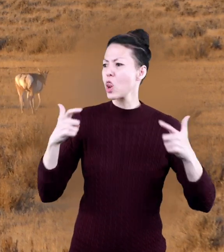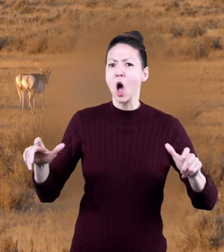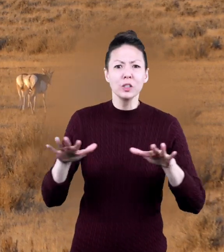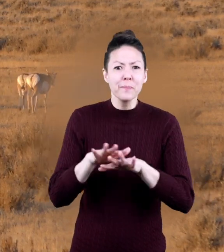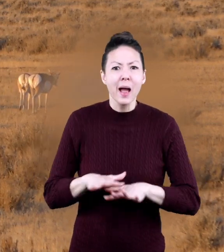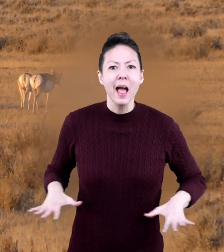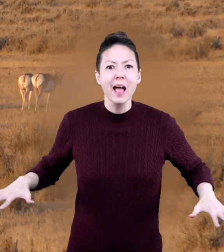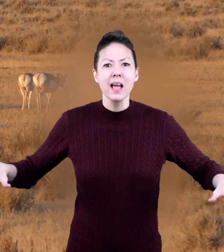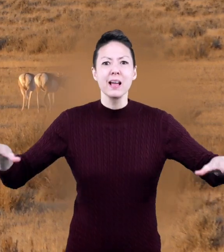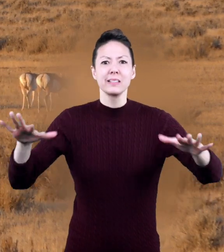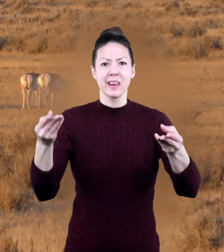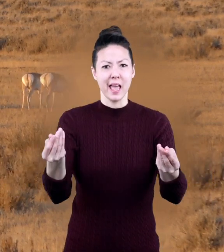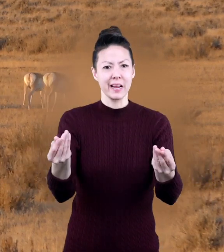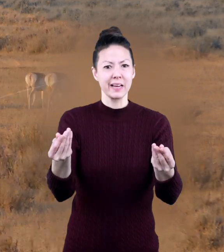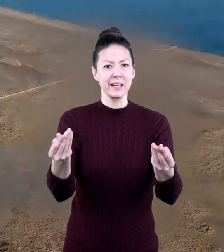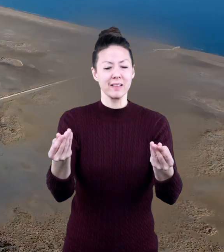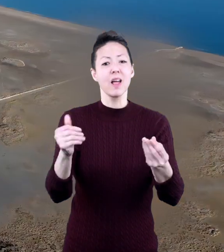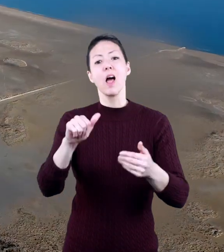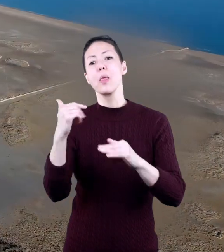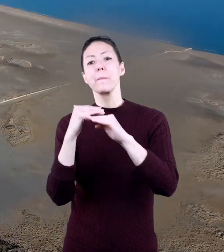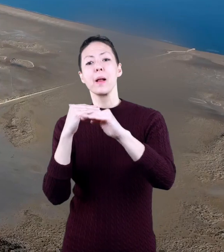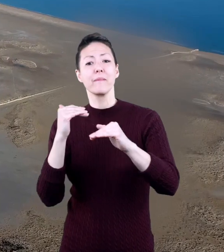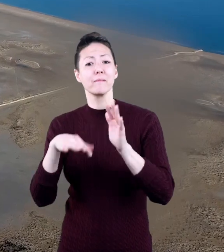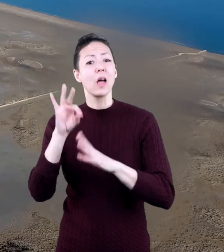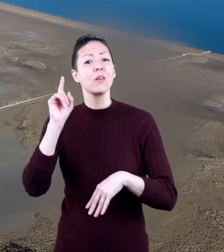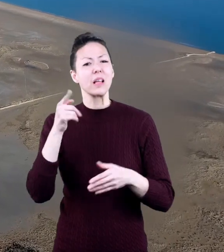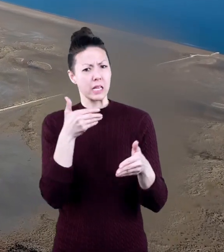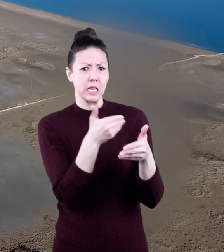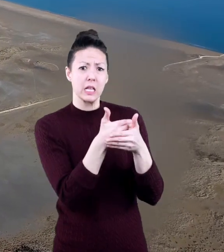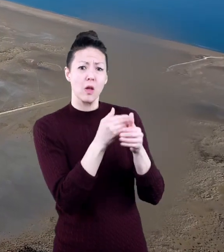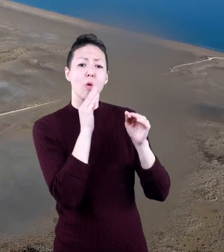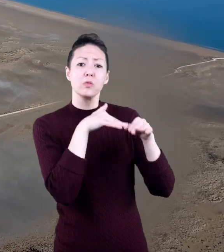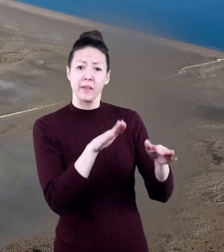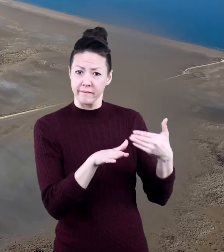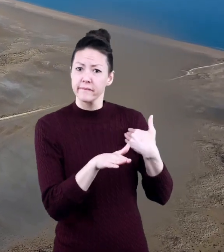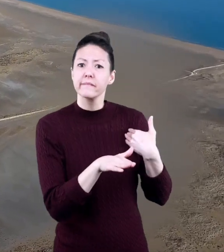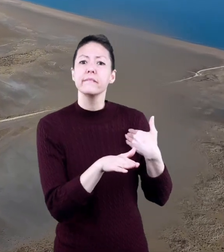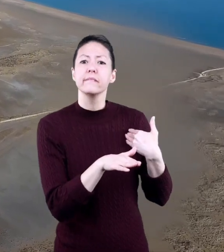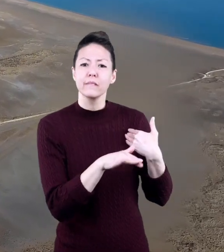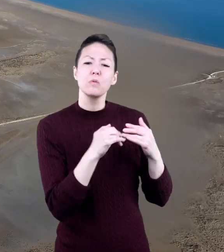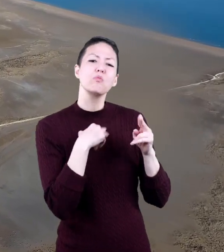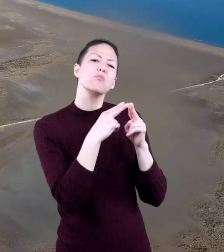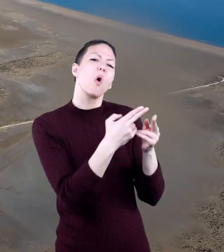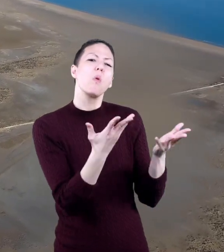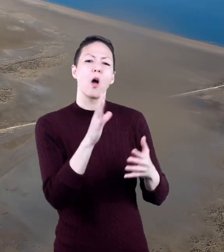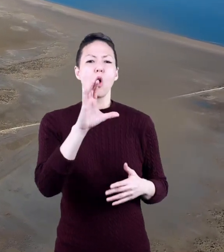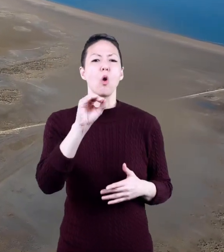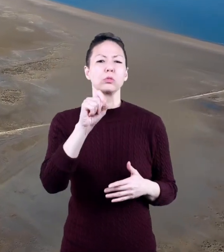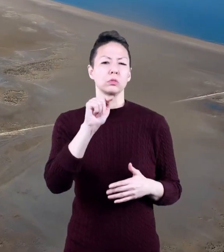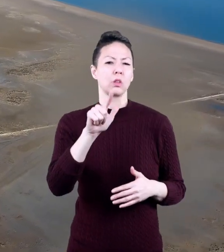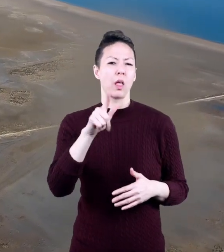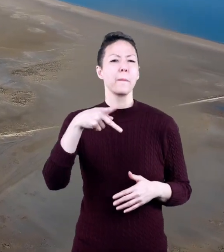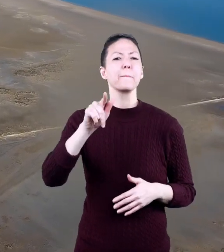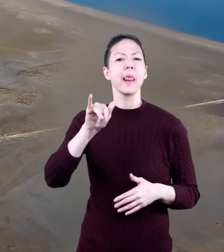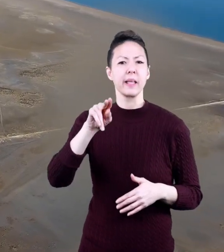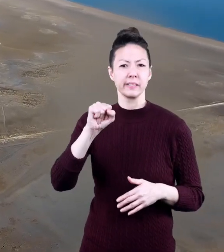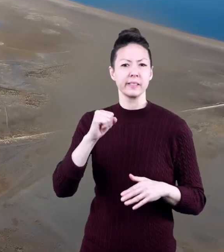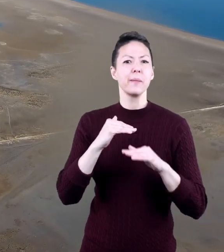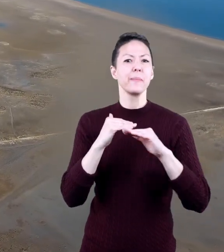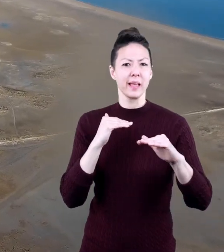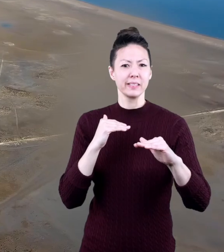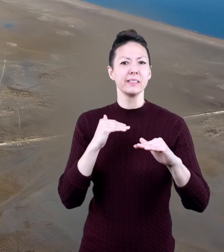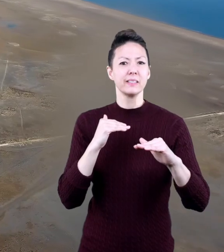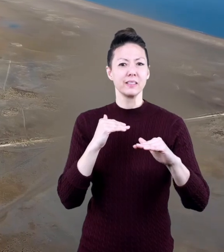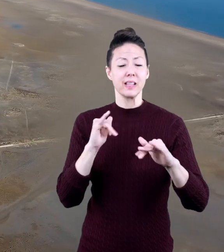the middle of land masses. Other plains can be found near the ocean, so we call them coastal plains.